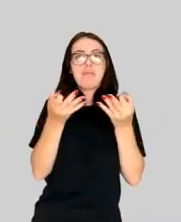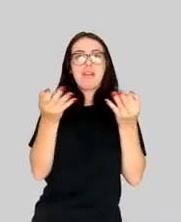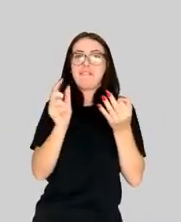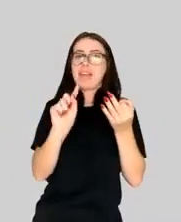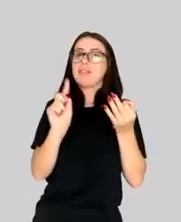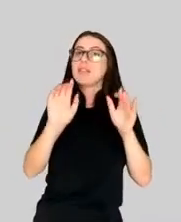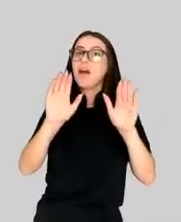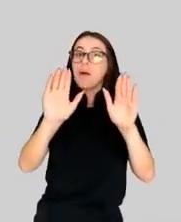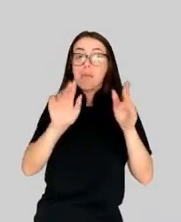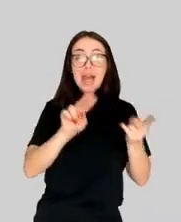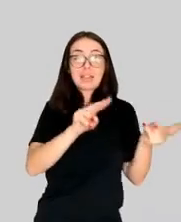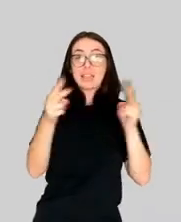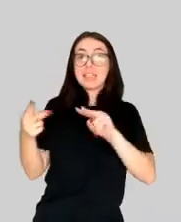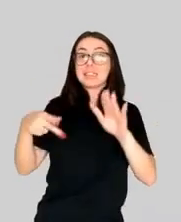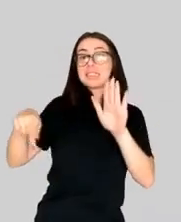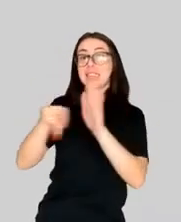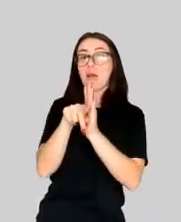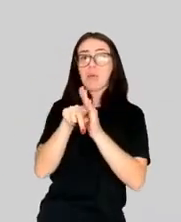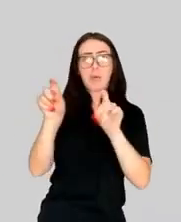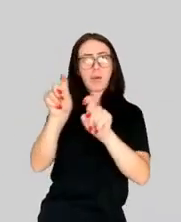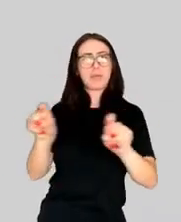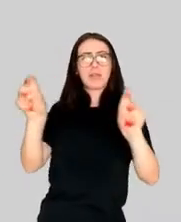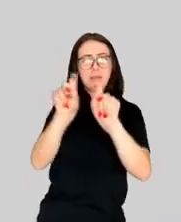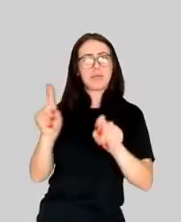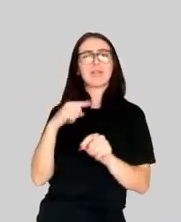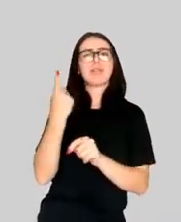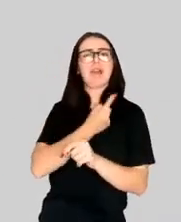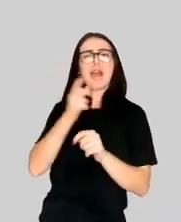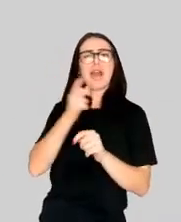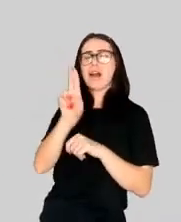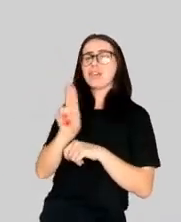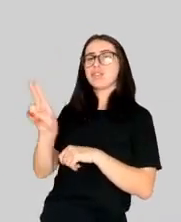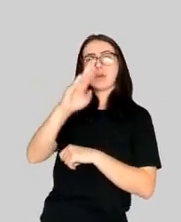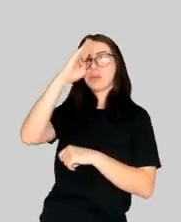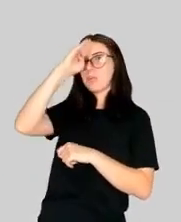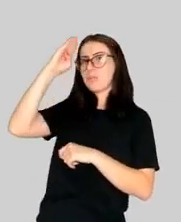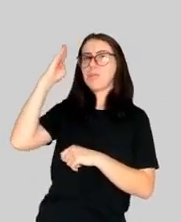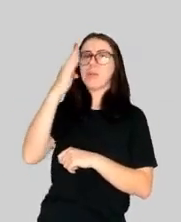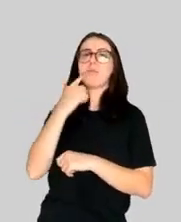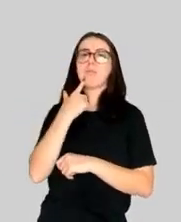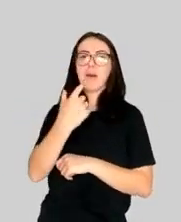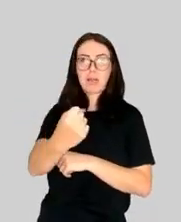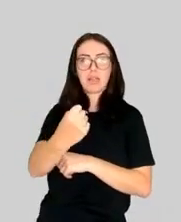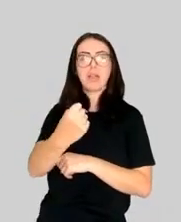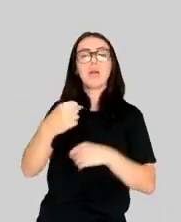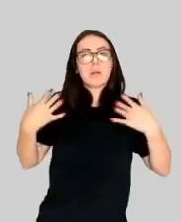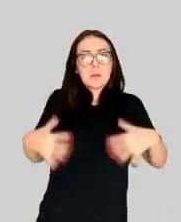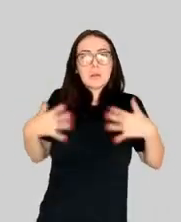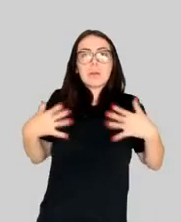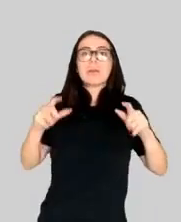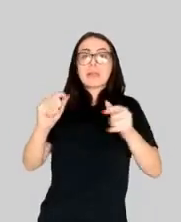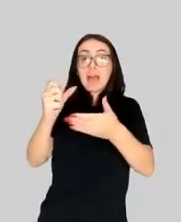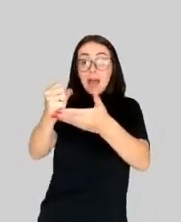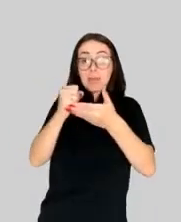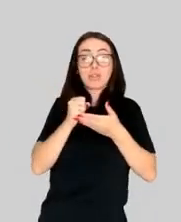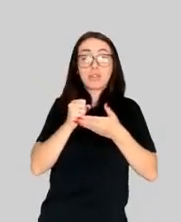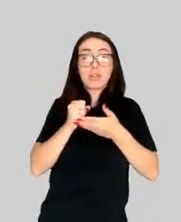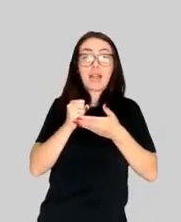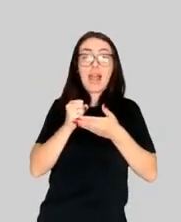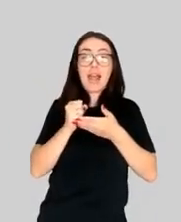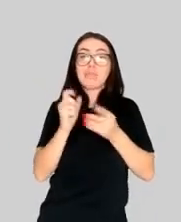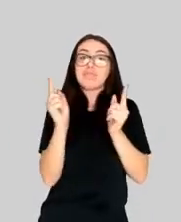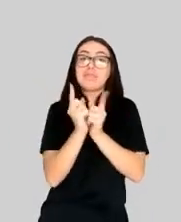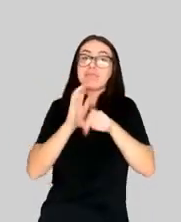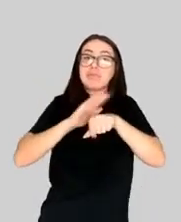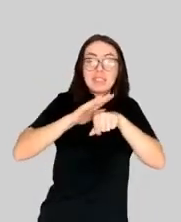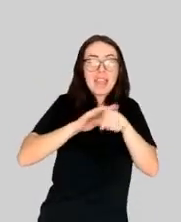in major languages and can certainly save an enormous amount of time and money. For this reason, we also added audio transcription as a built-in